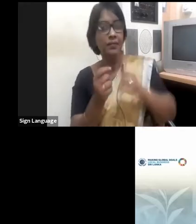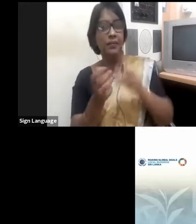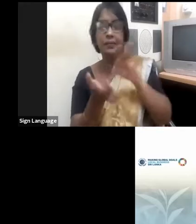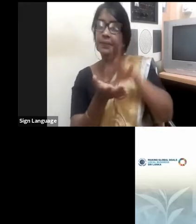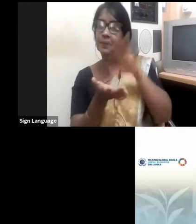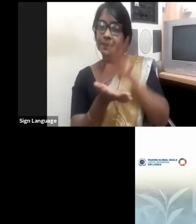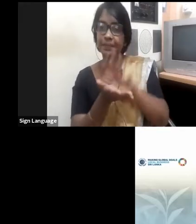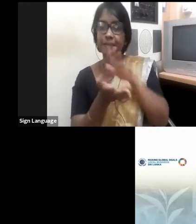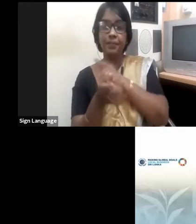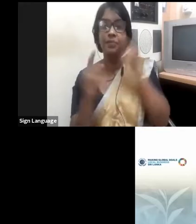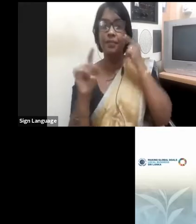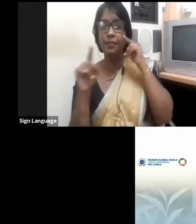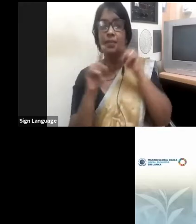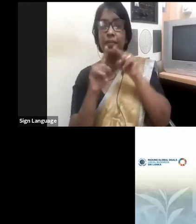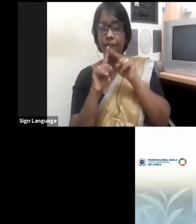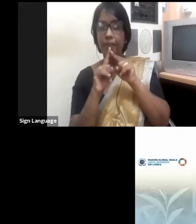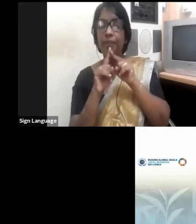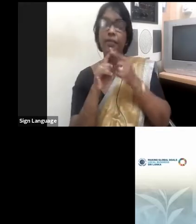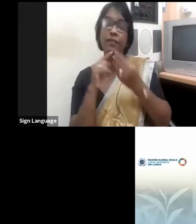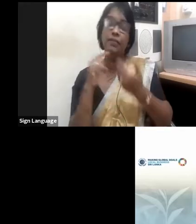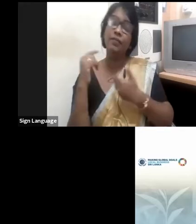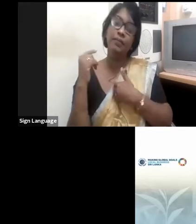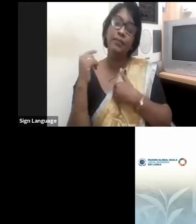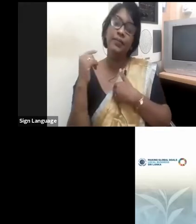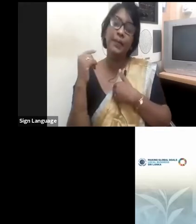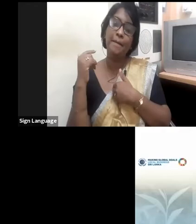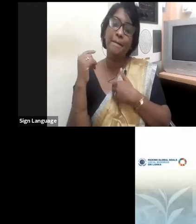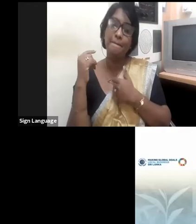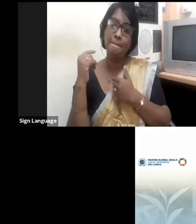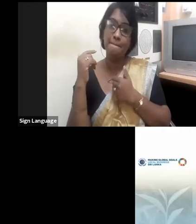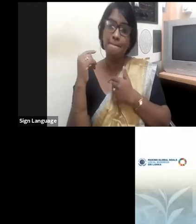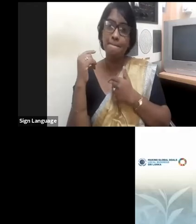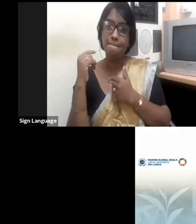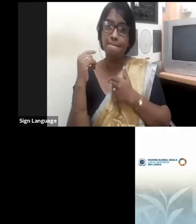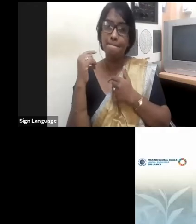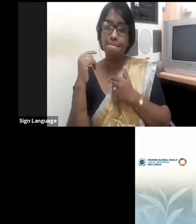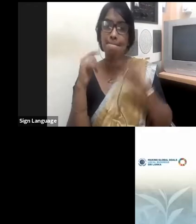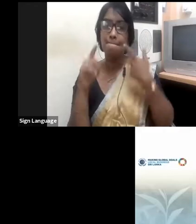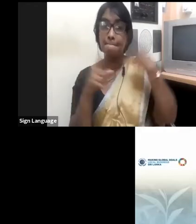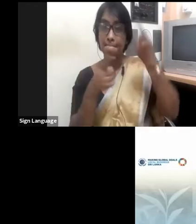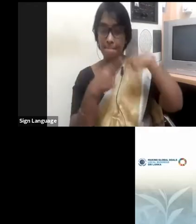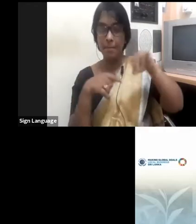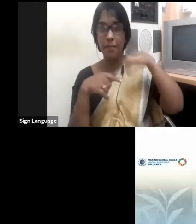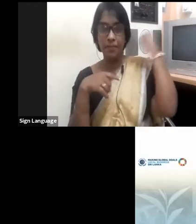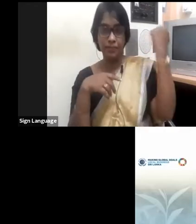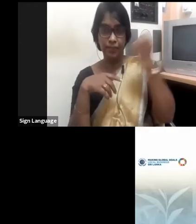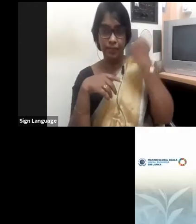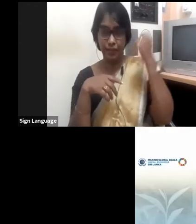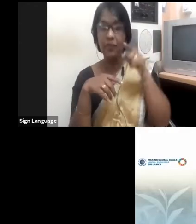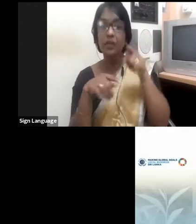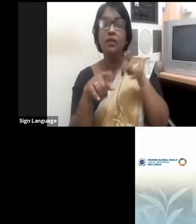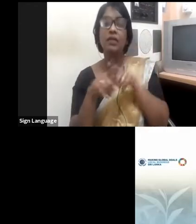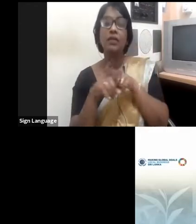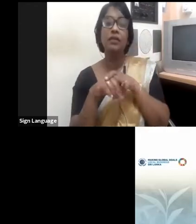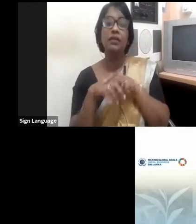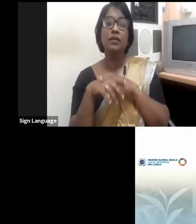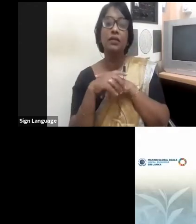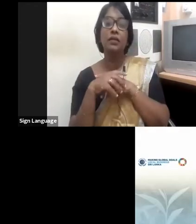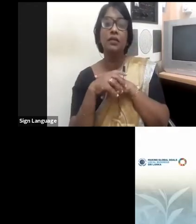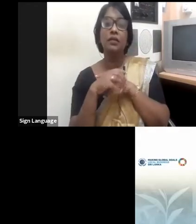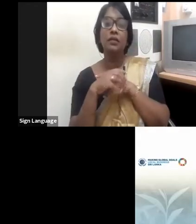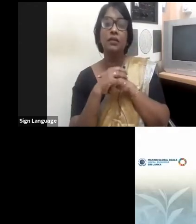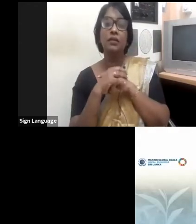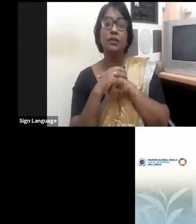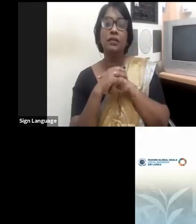move on to our next panelist, Thothatri, who is going to share with us